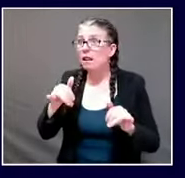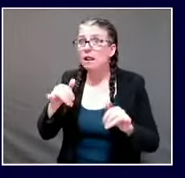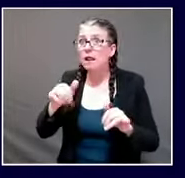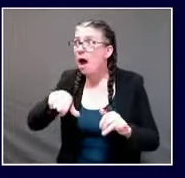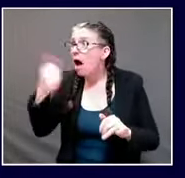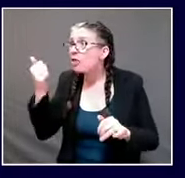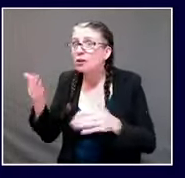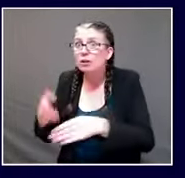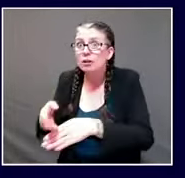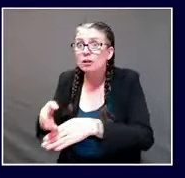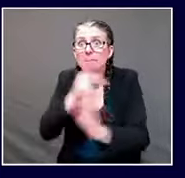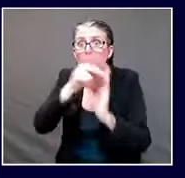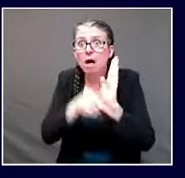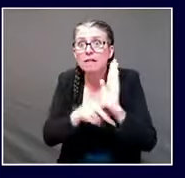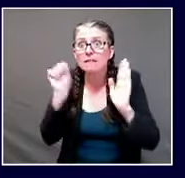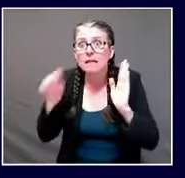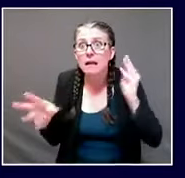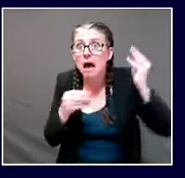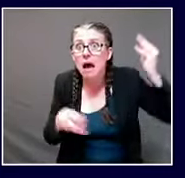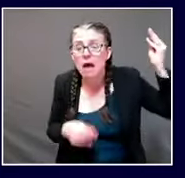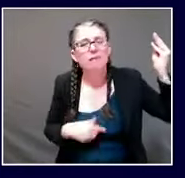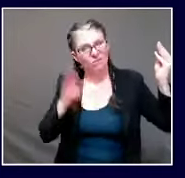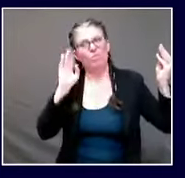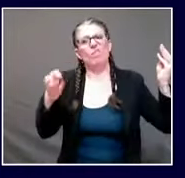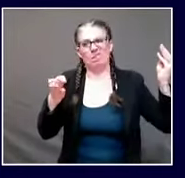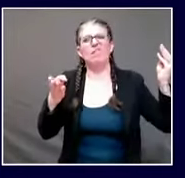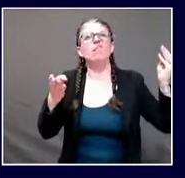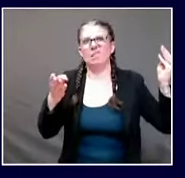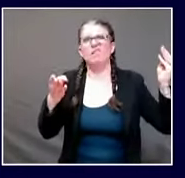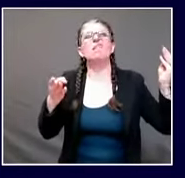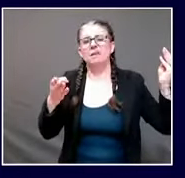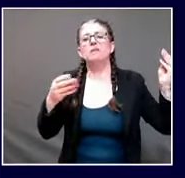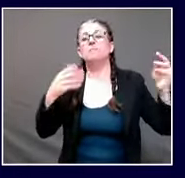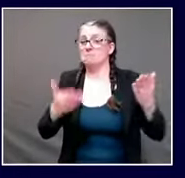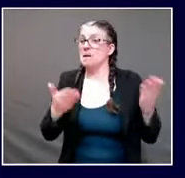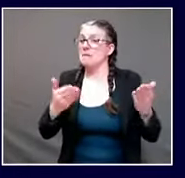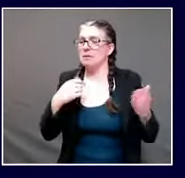activity that we conduct to make sure that we're keeping people safe whenever we can